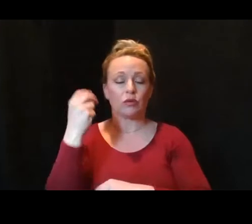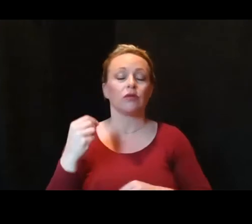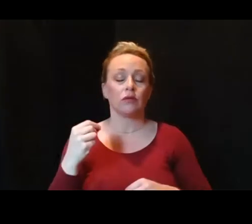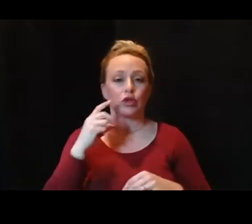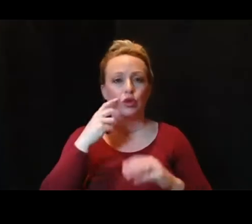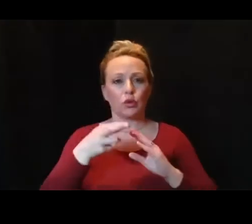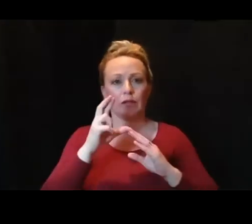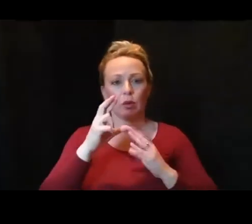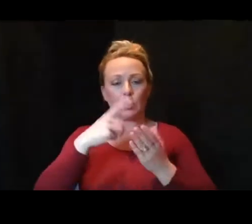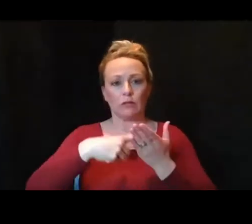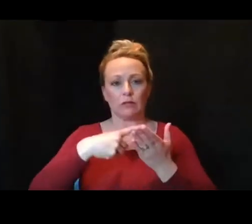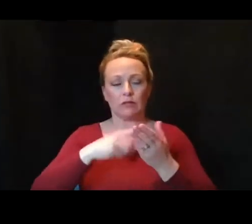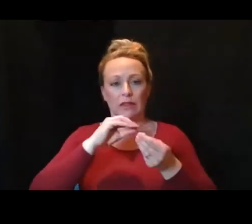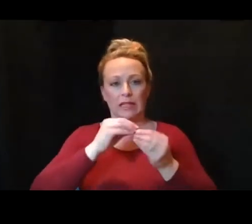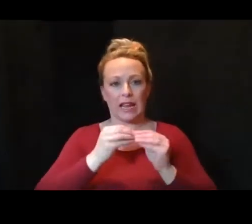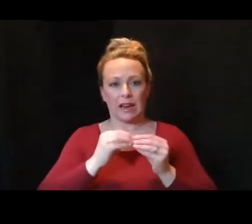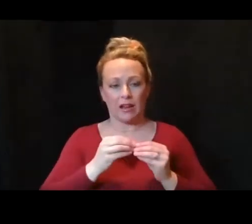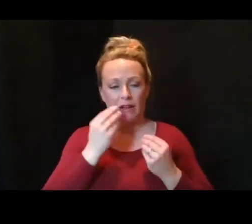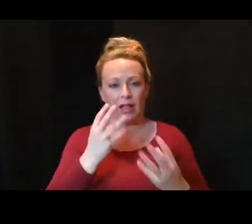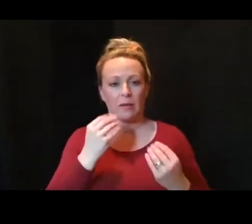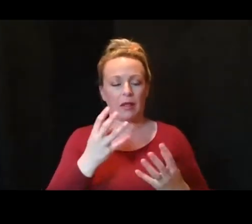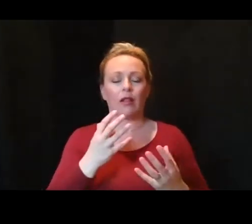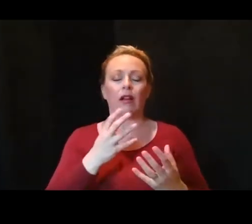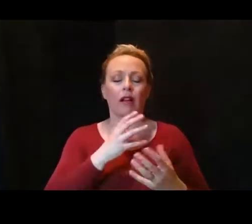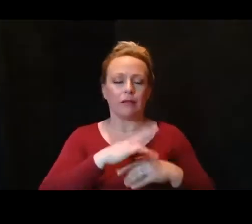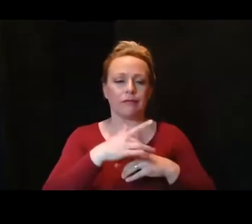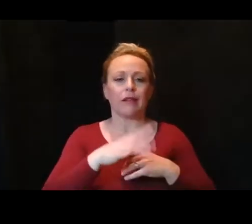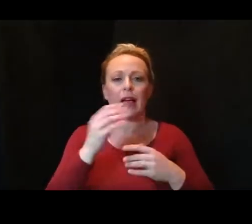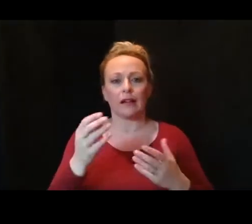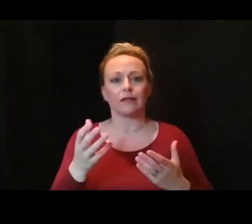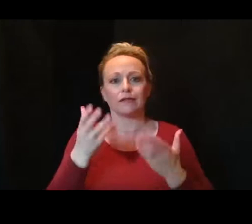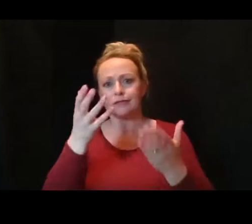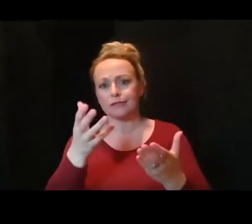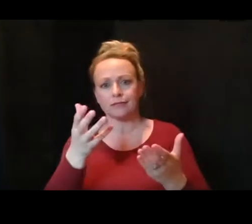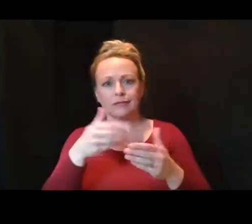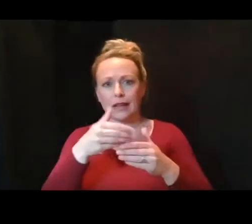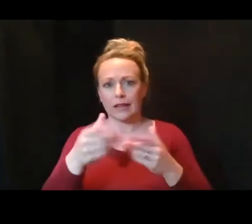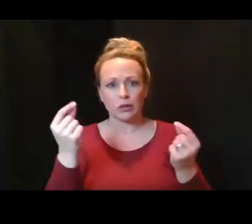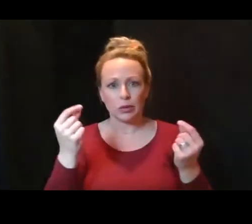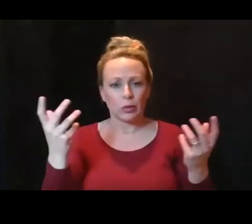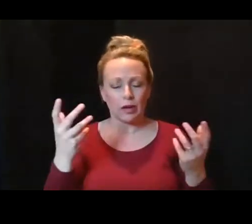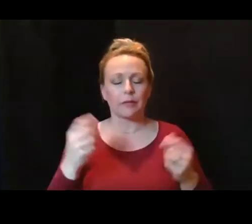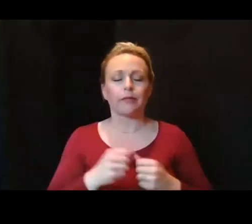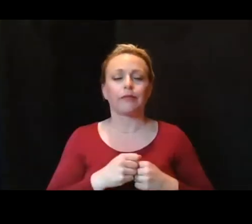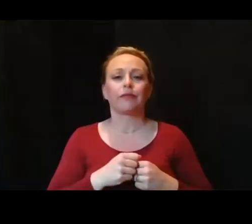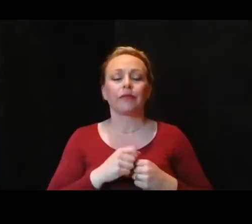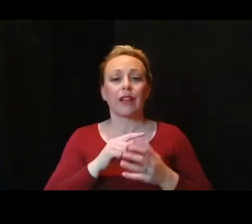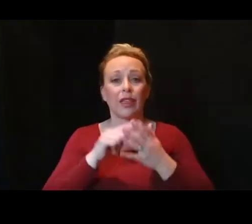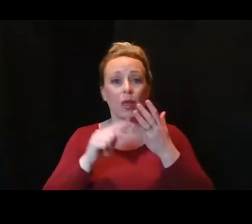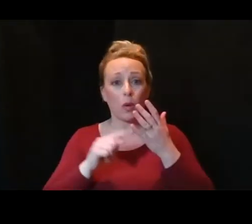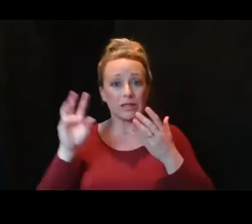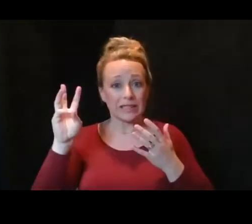review the data available and recommend next steps. These six cases have occurred among